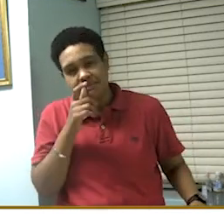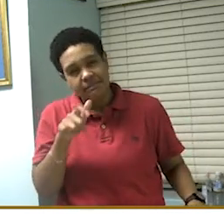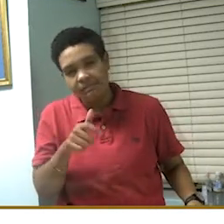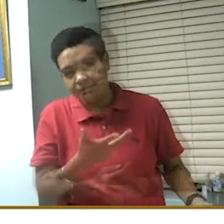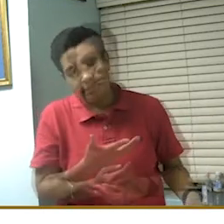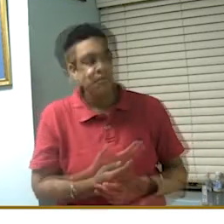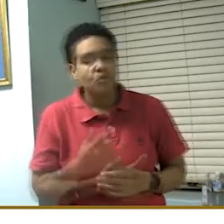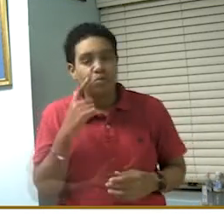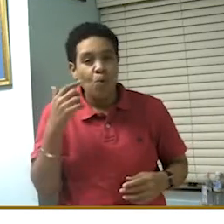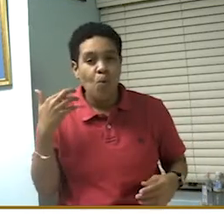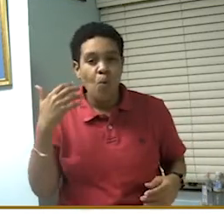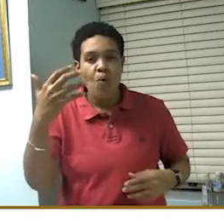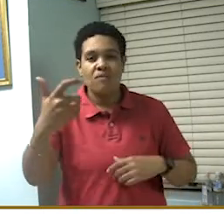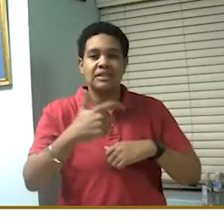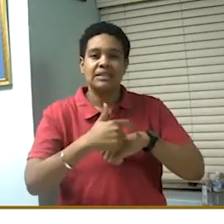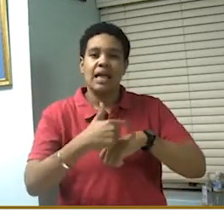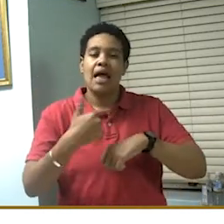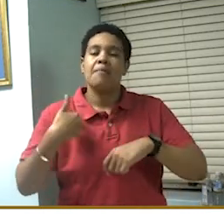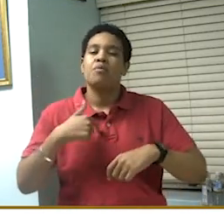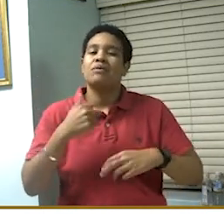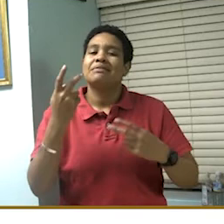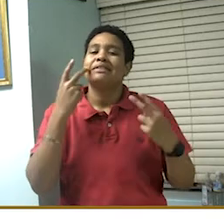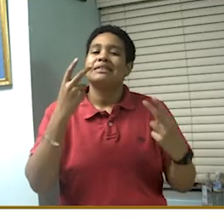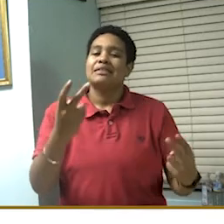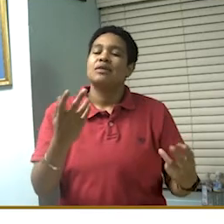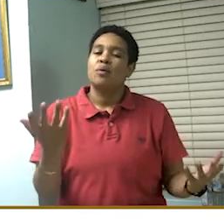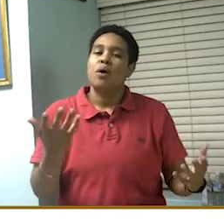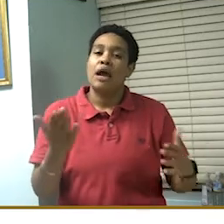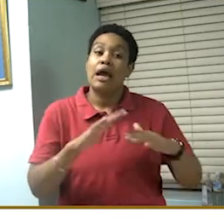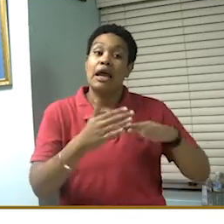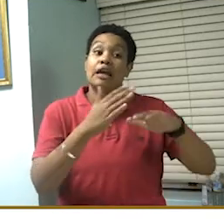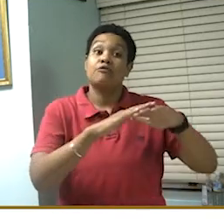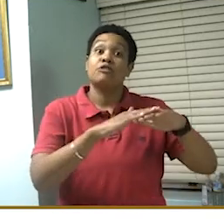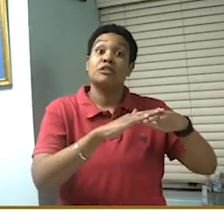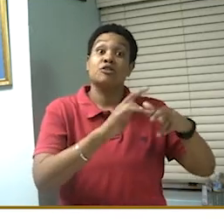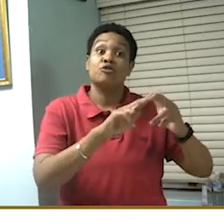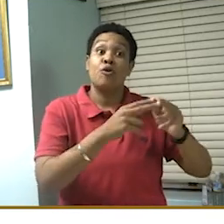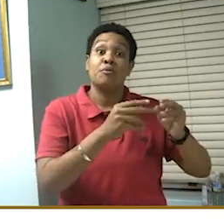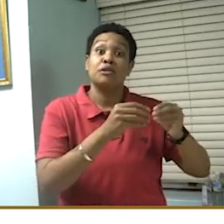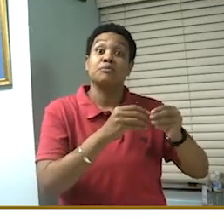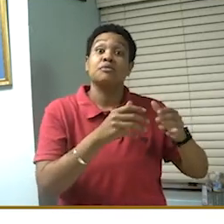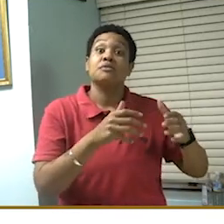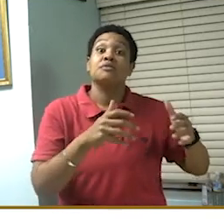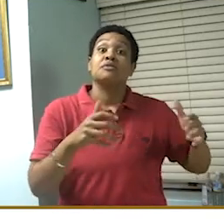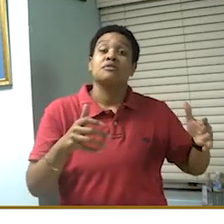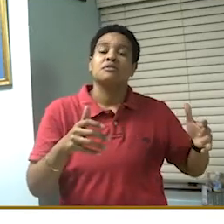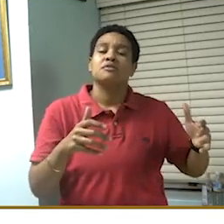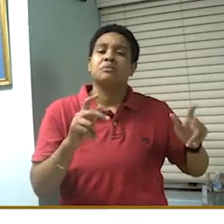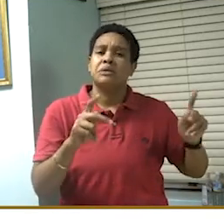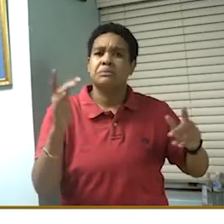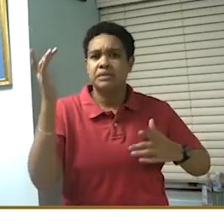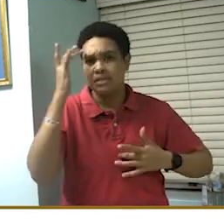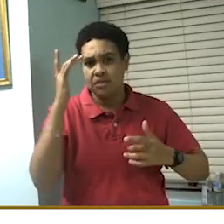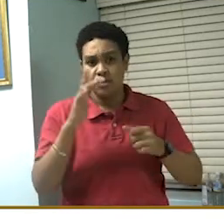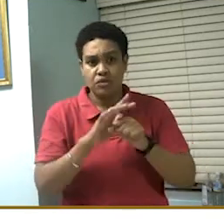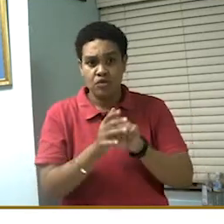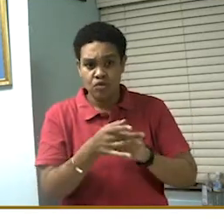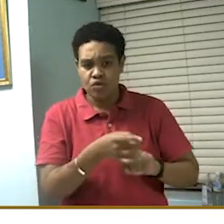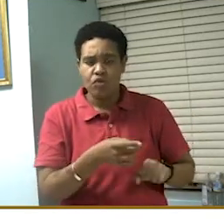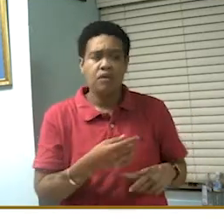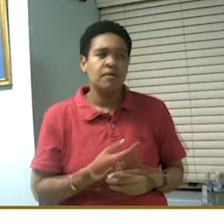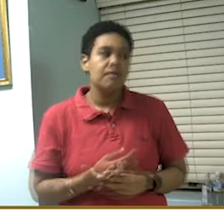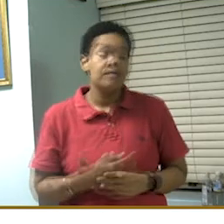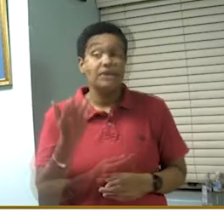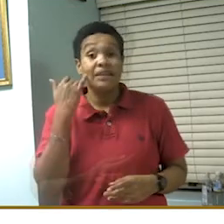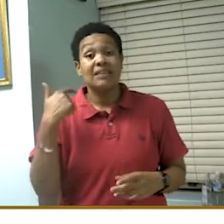So, over time, we have seen the increase in cases. And take out the workplace cluster,